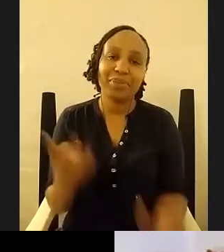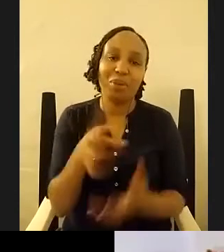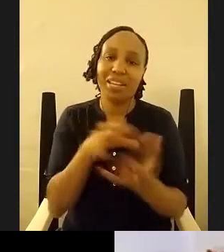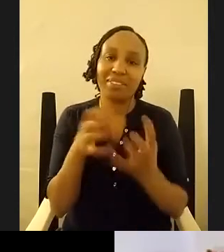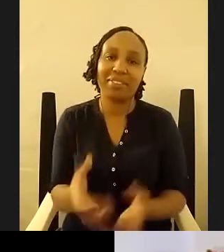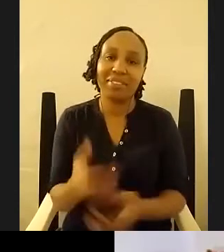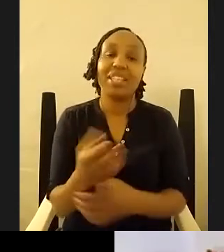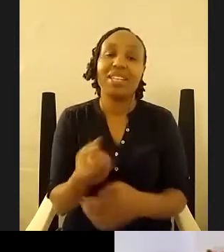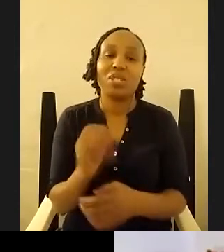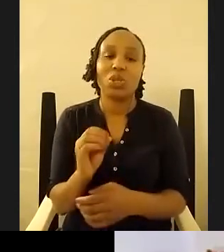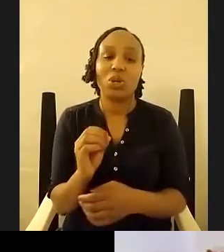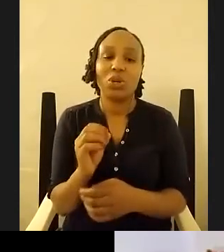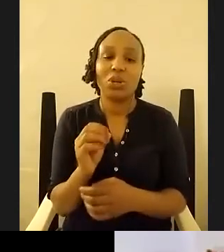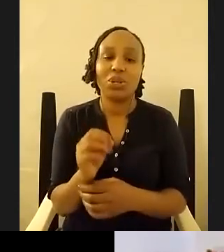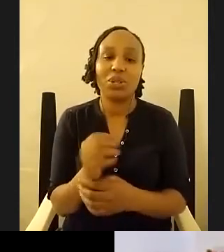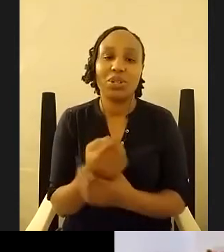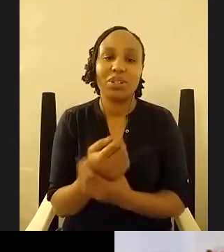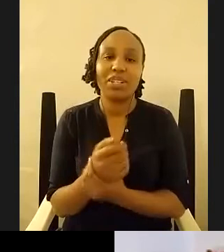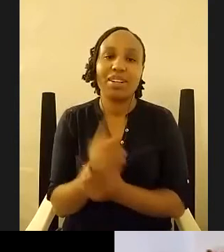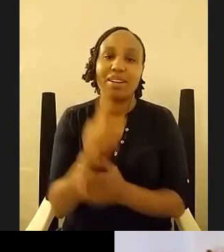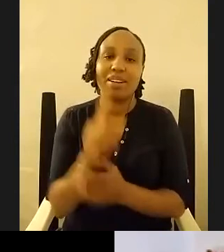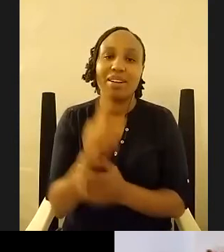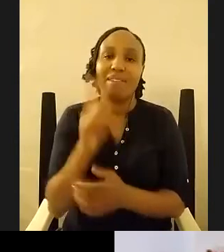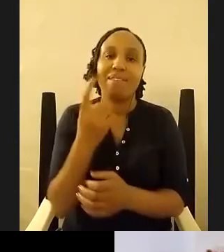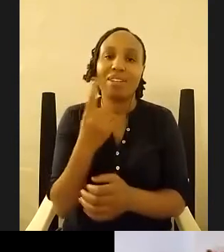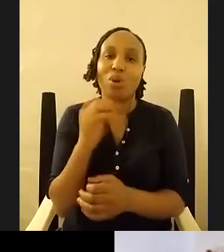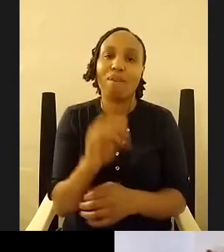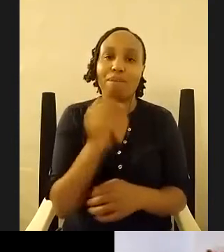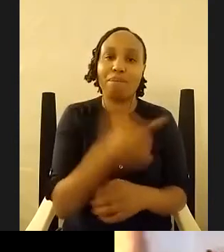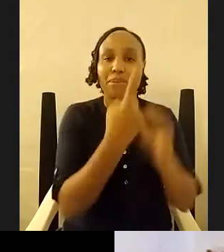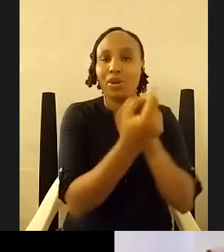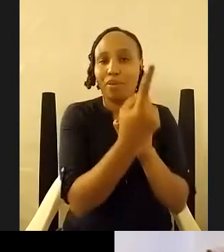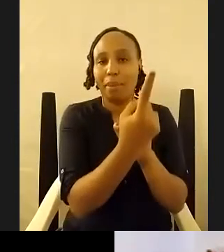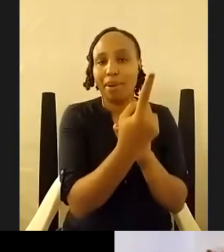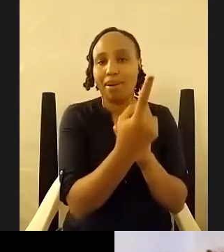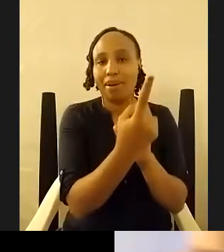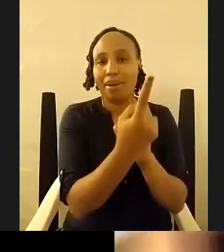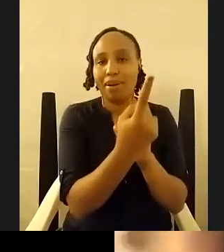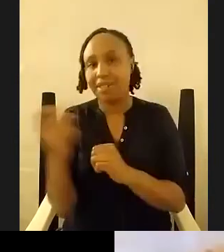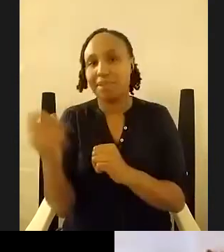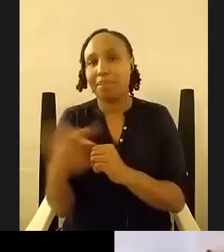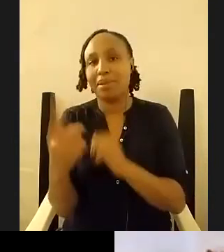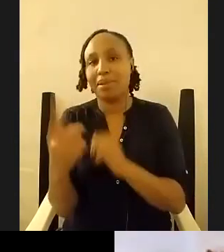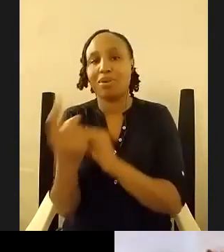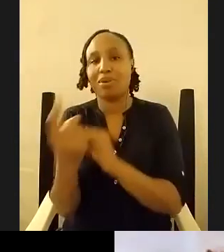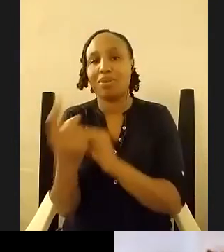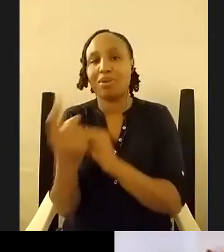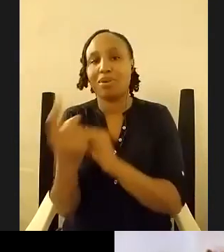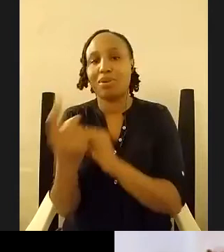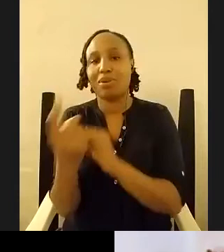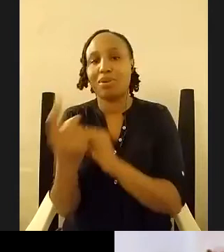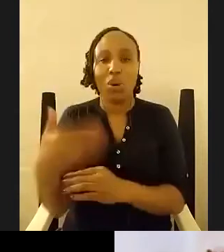first of november first of november first of november you always know it's ready to leave on